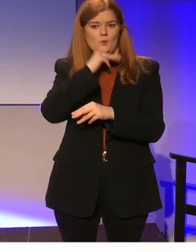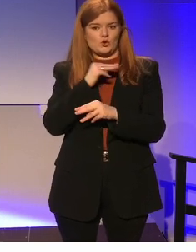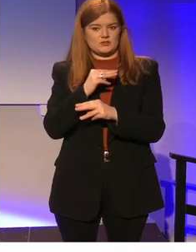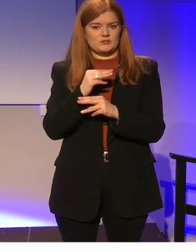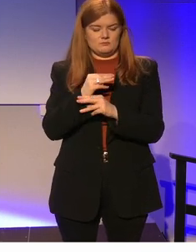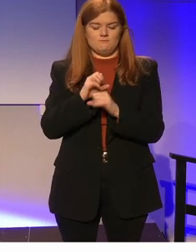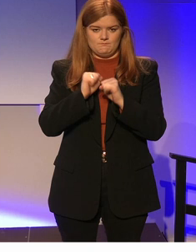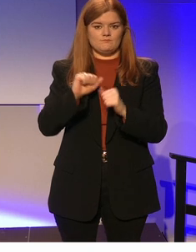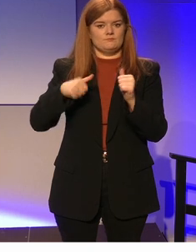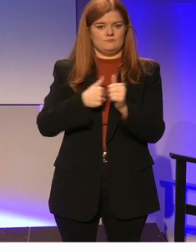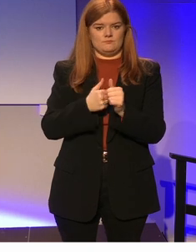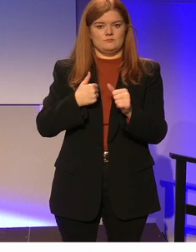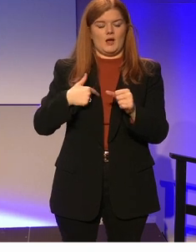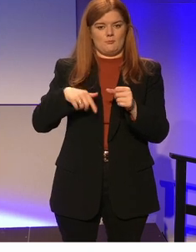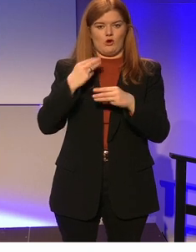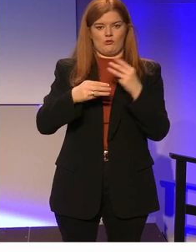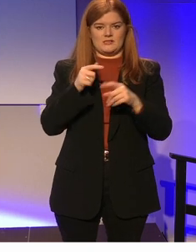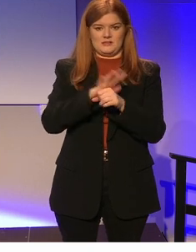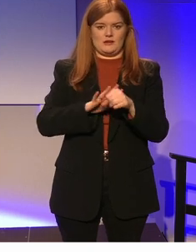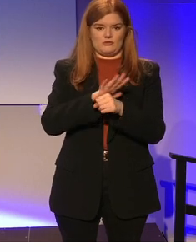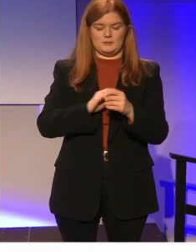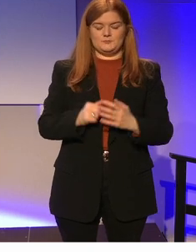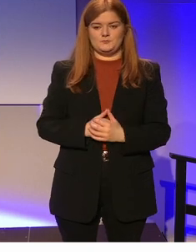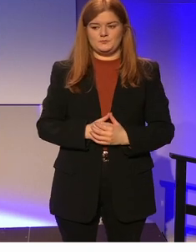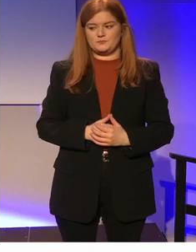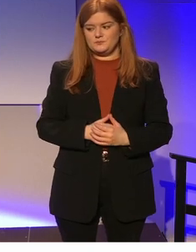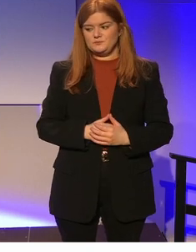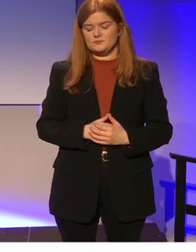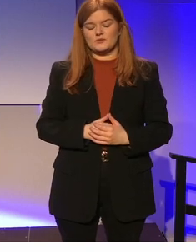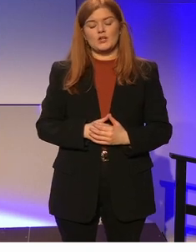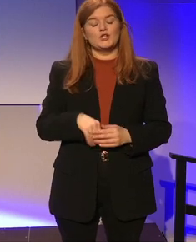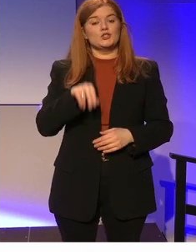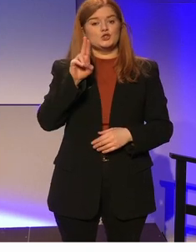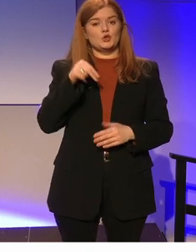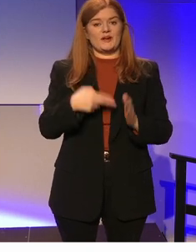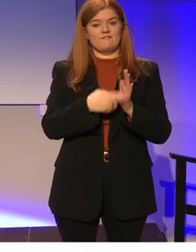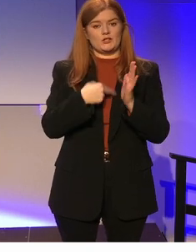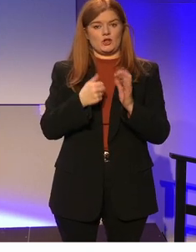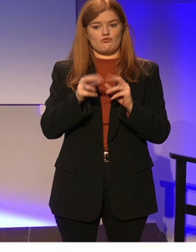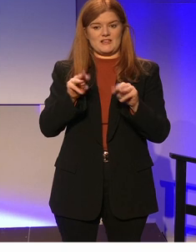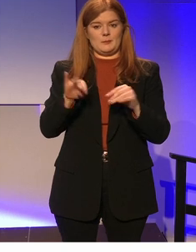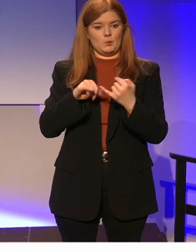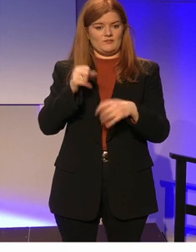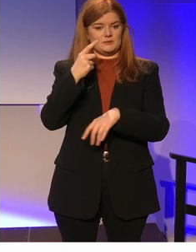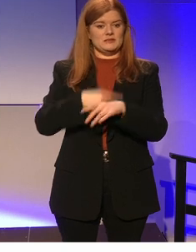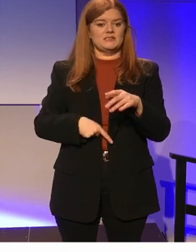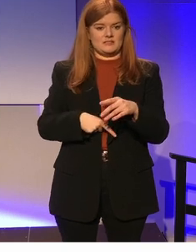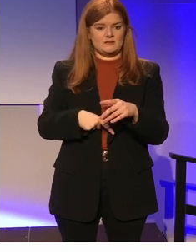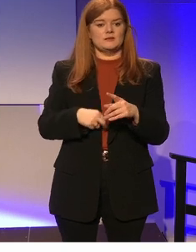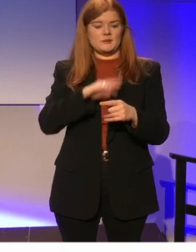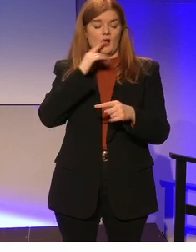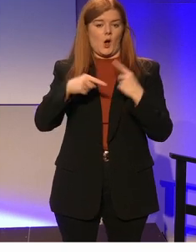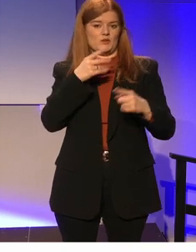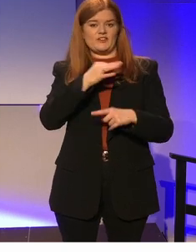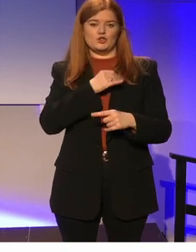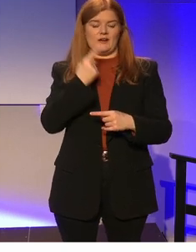underscore our progress in this area. The United Nations Convention on the rights of persons with disabilities. And it's always good